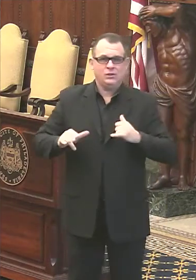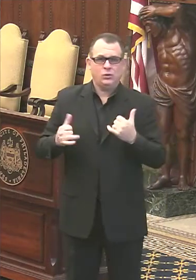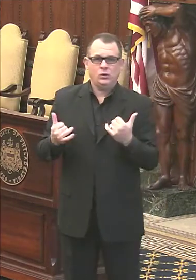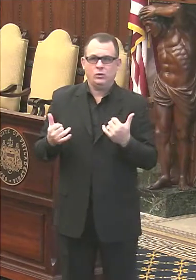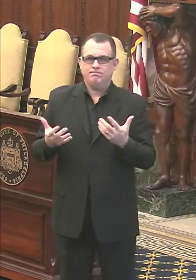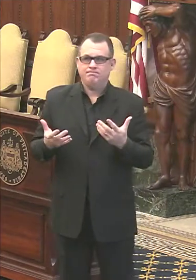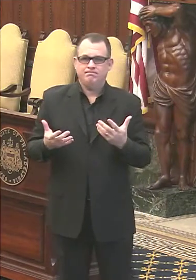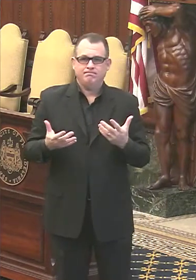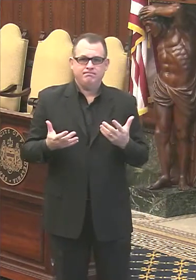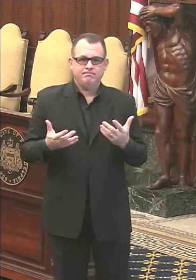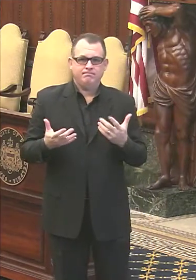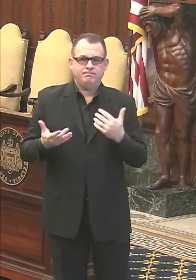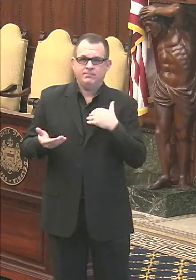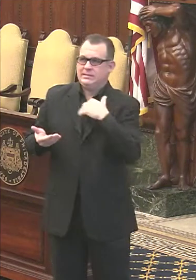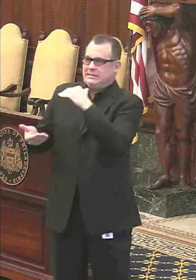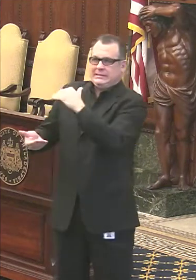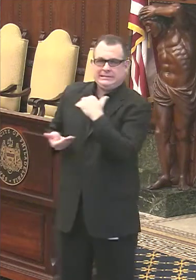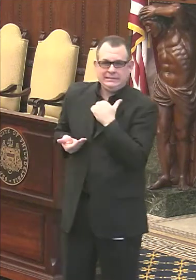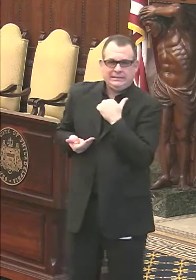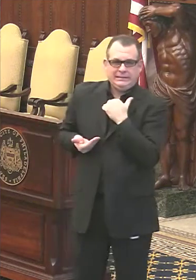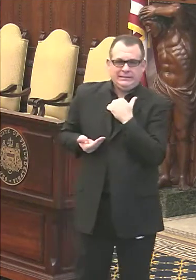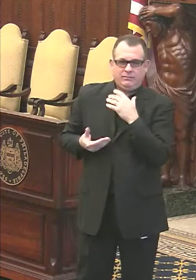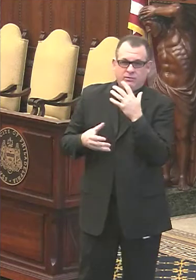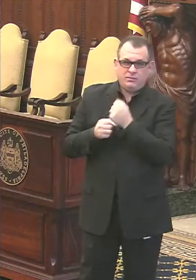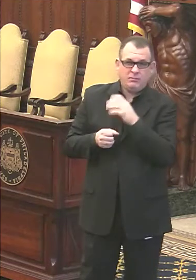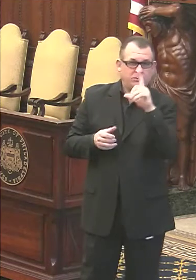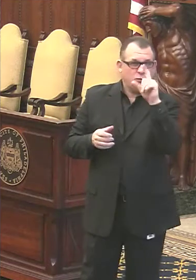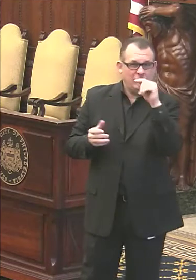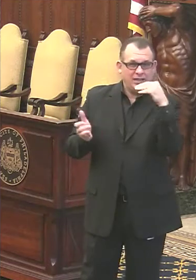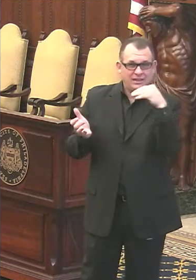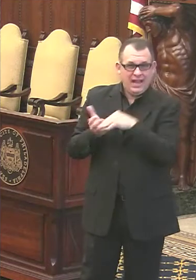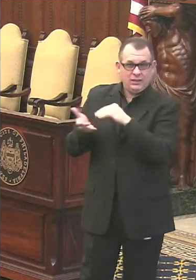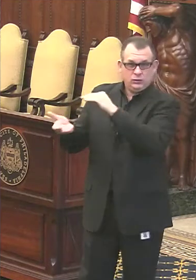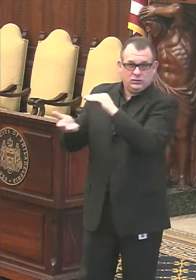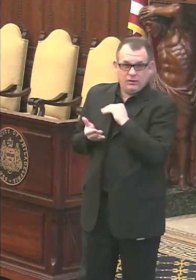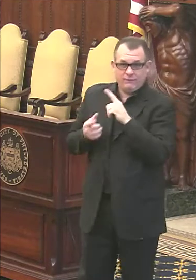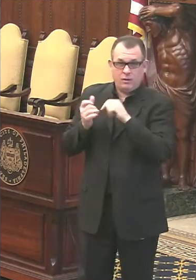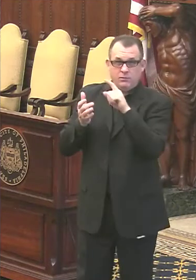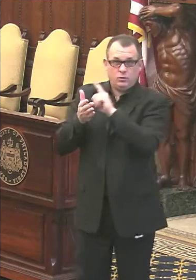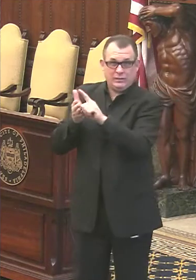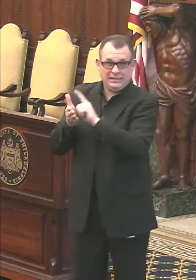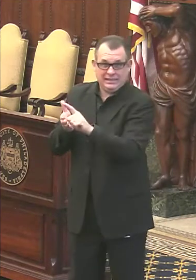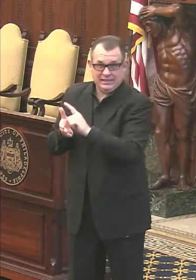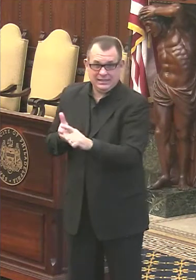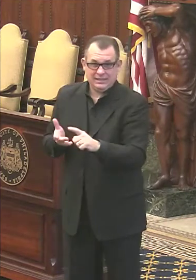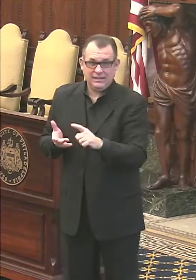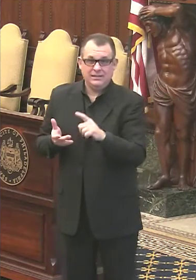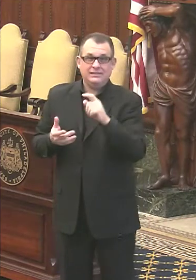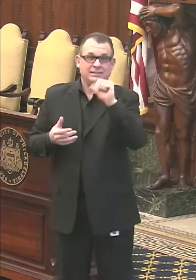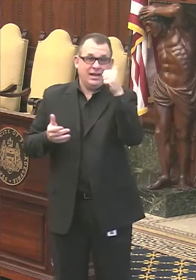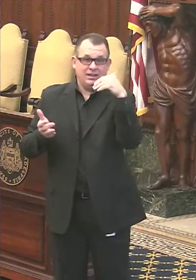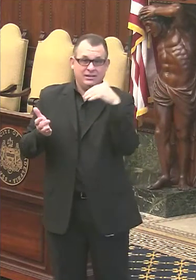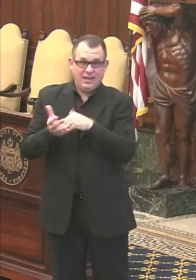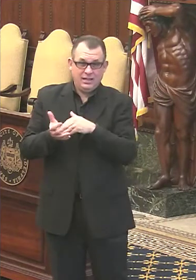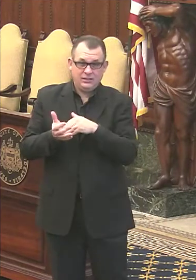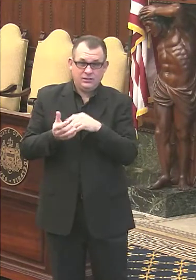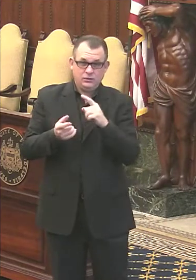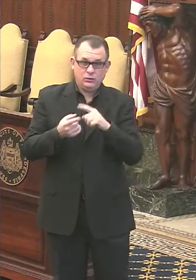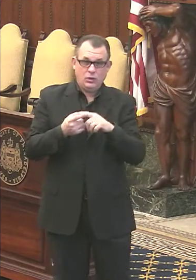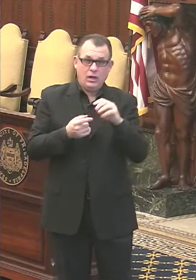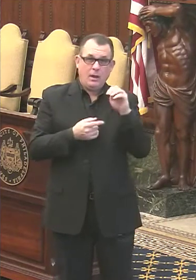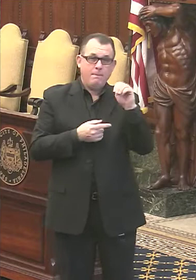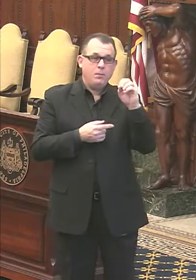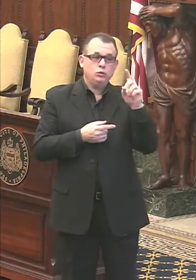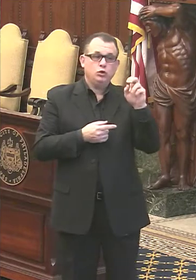supply. We get about 20,000 doses a week of which 10,000 are the Moderna. And that's what the black doctors